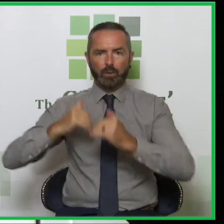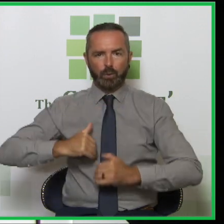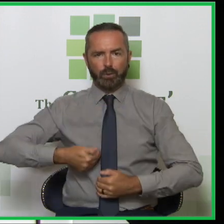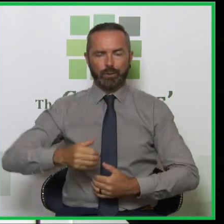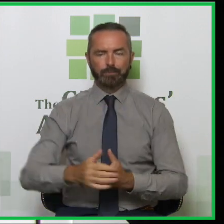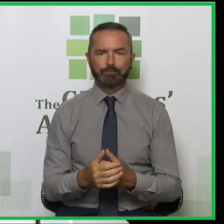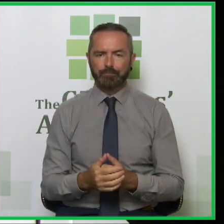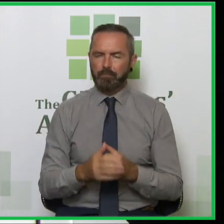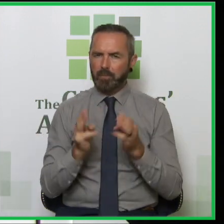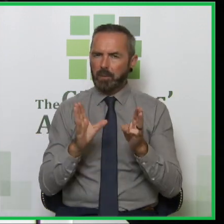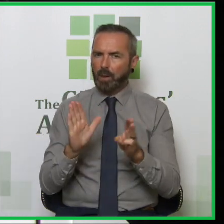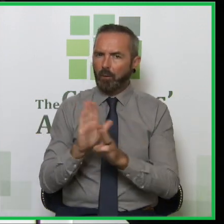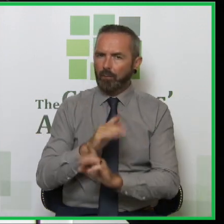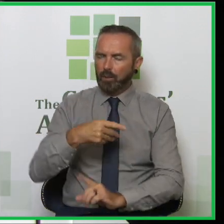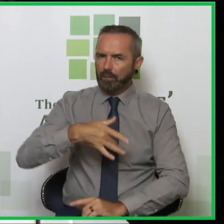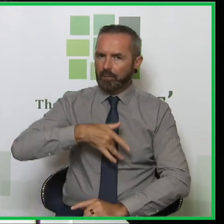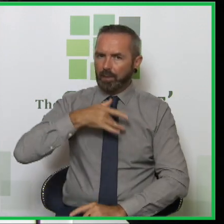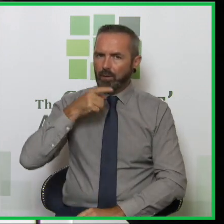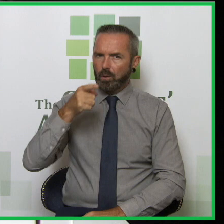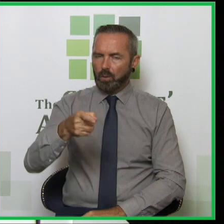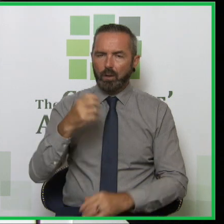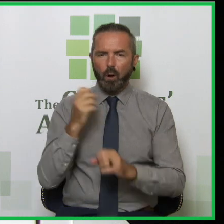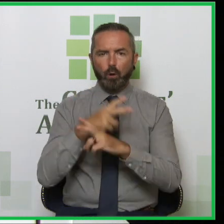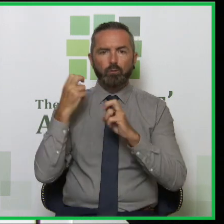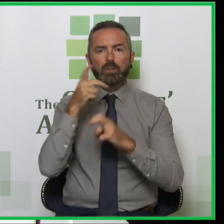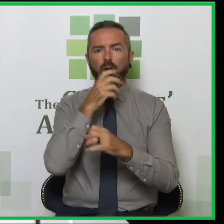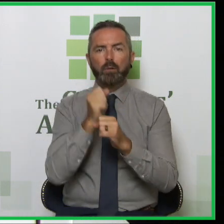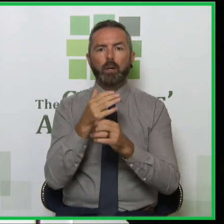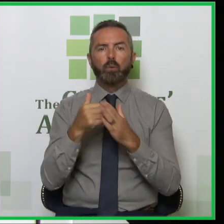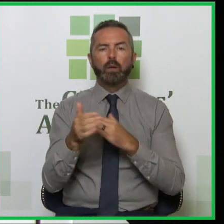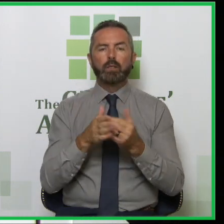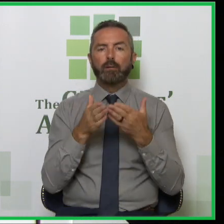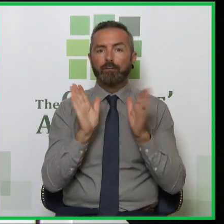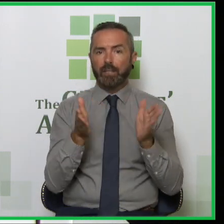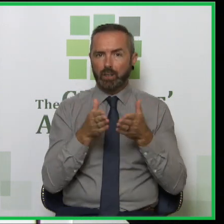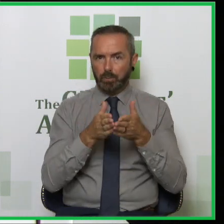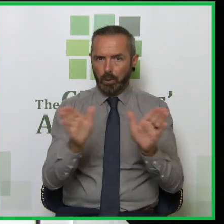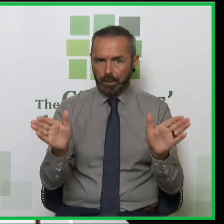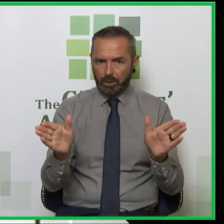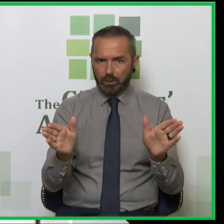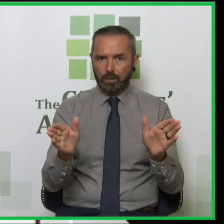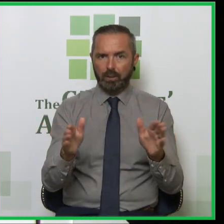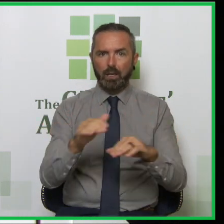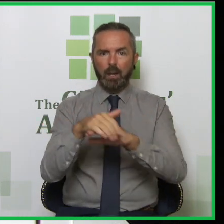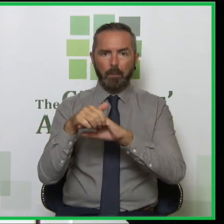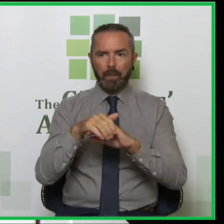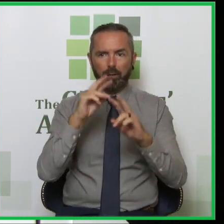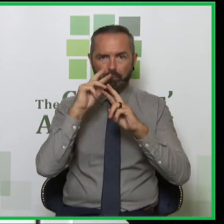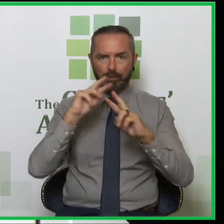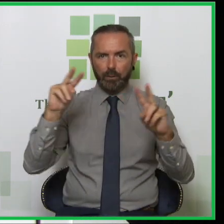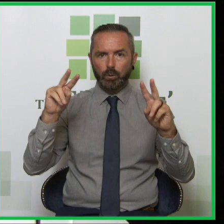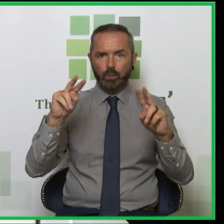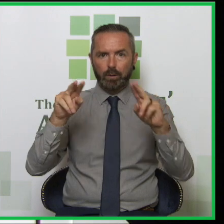And again, all of this research that I'm talking to you about today is published. It's peer reviewed, you know,